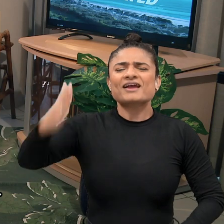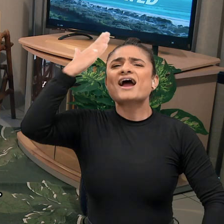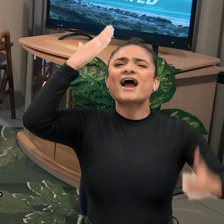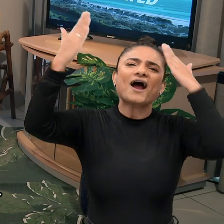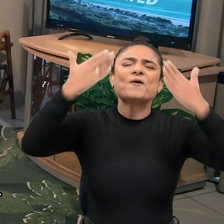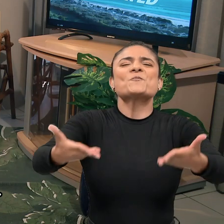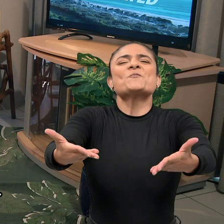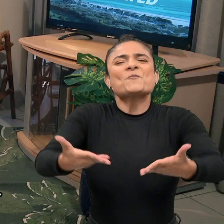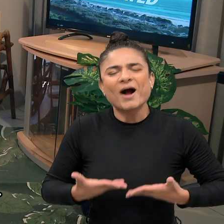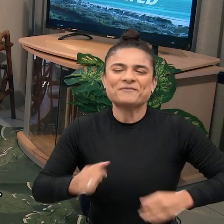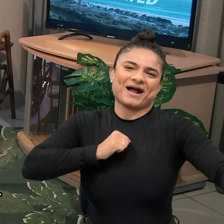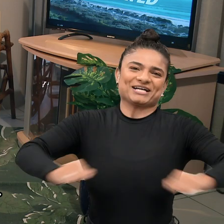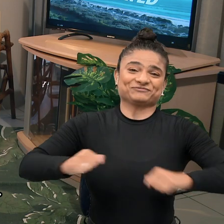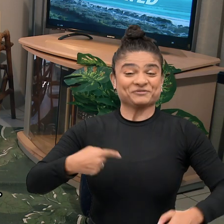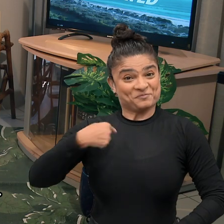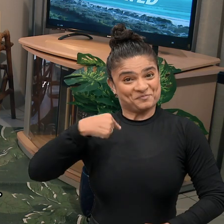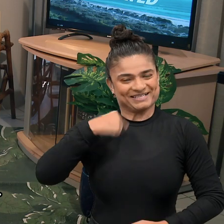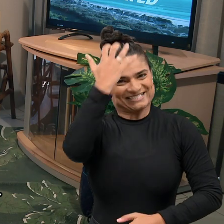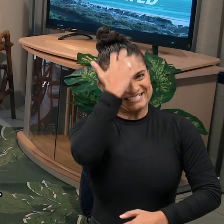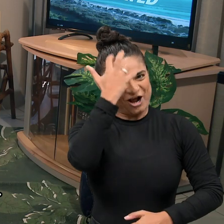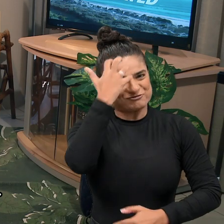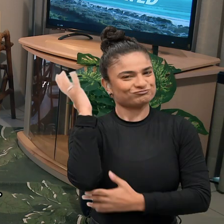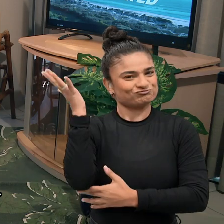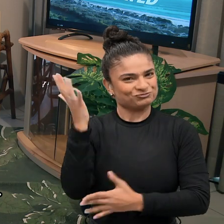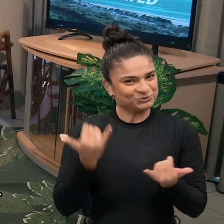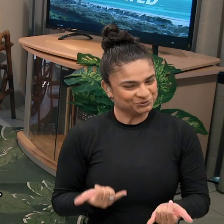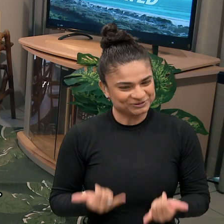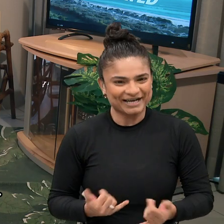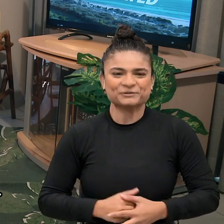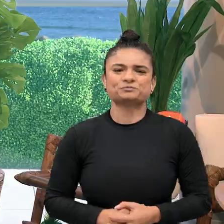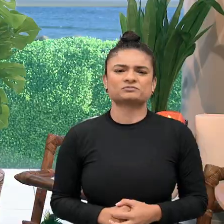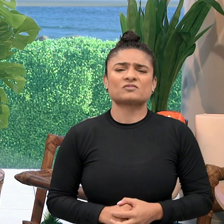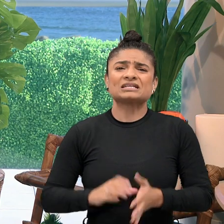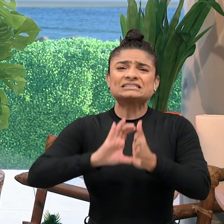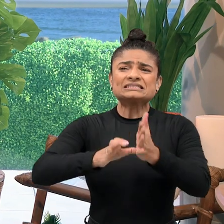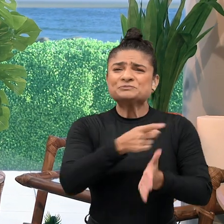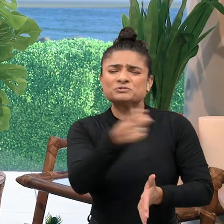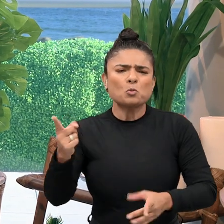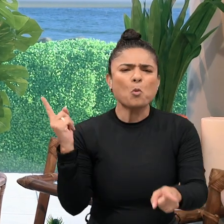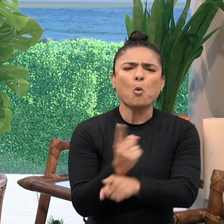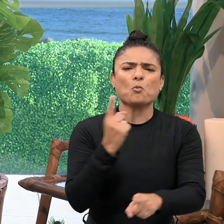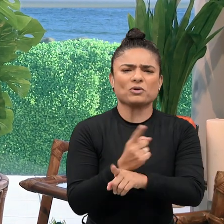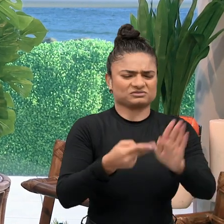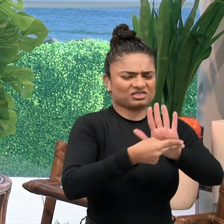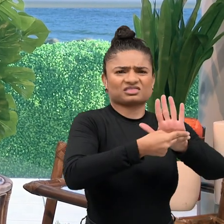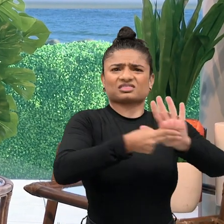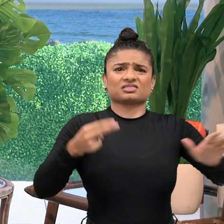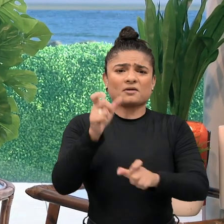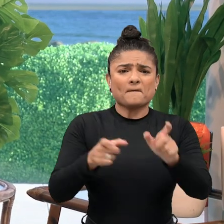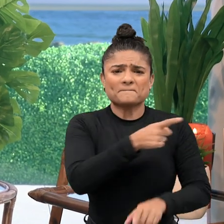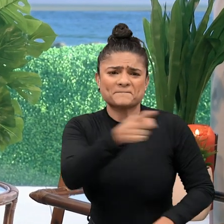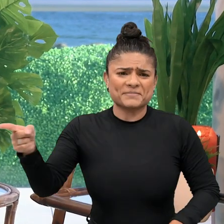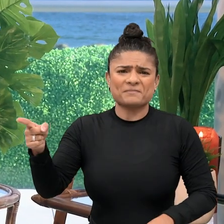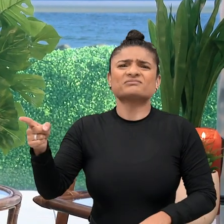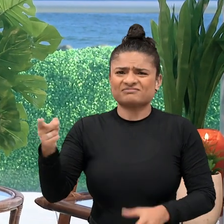Hello and welcome to Activated with me your host Taryn Tomlinson. Disability is often feared to be the